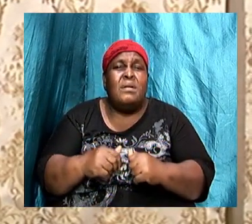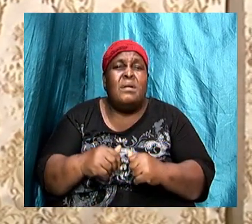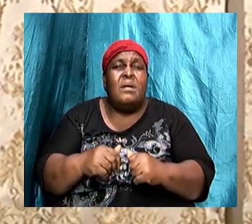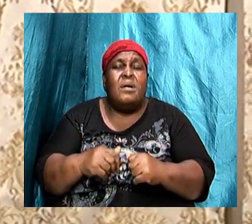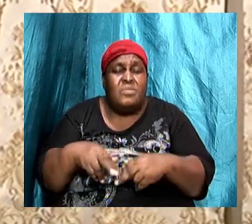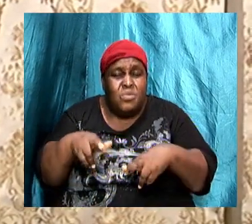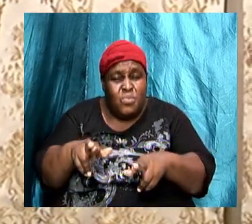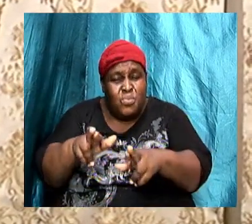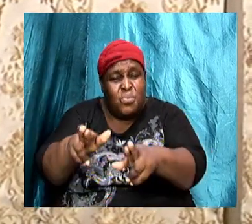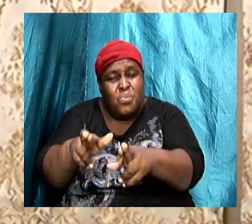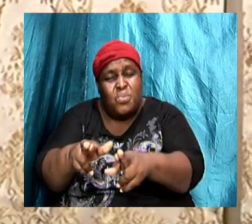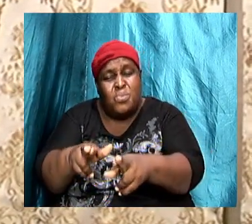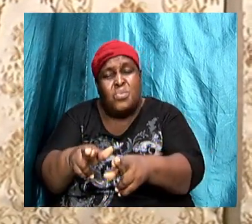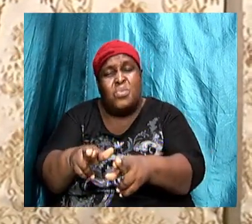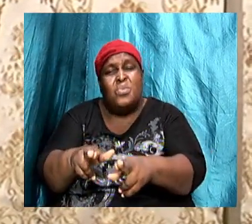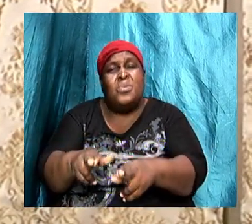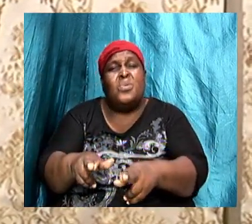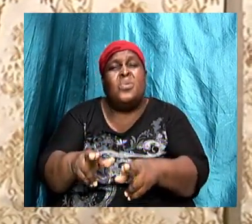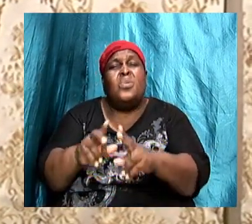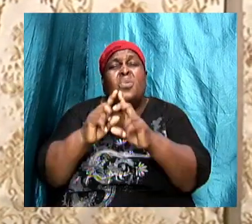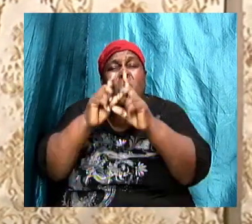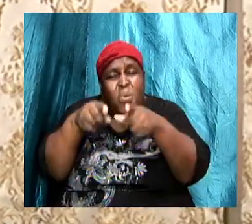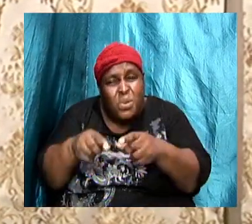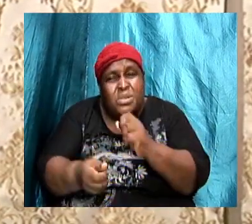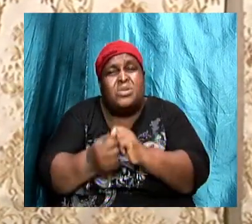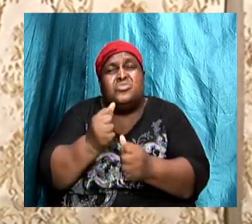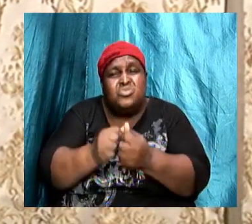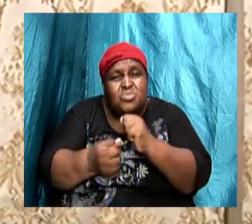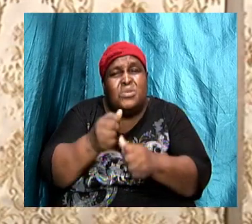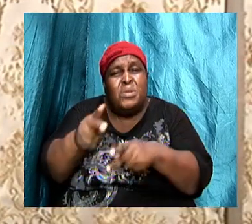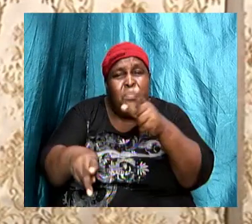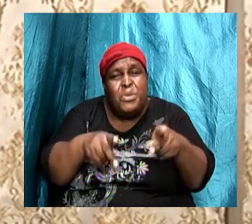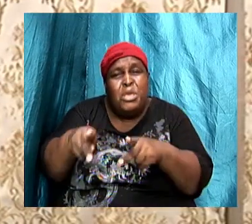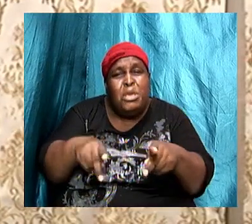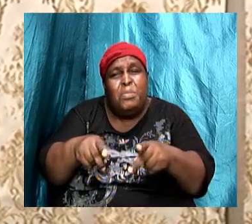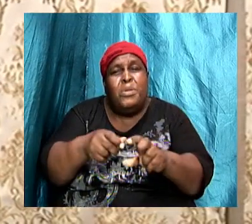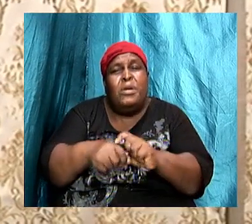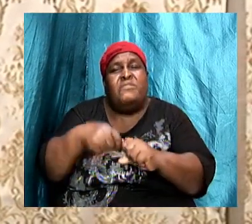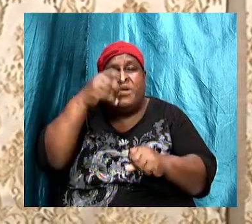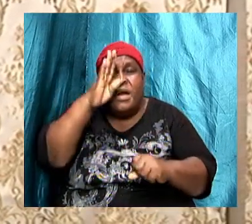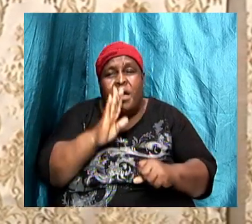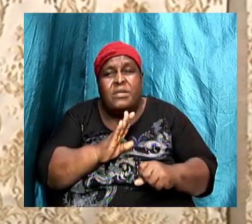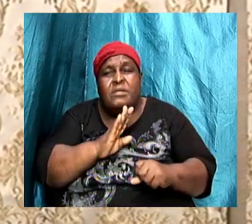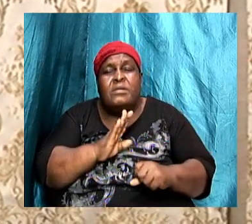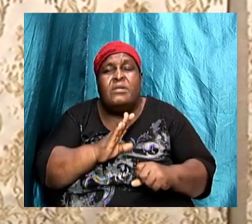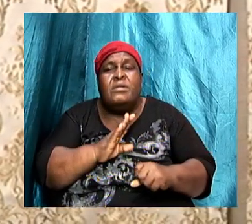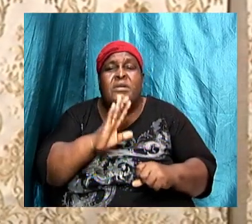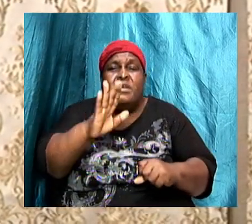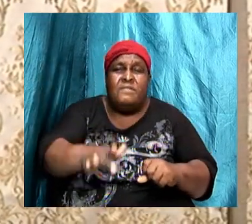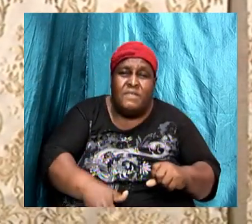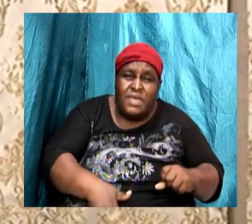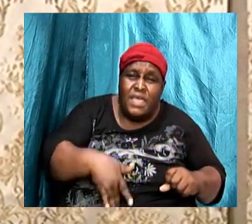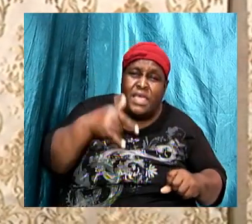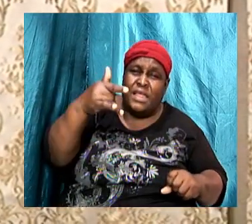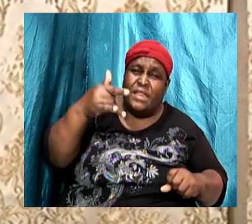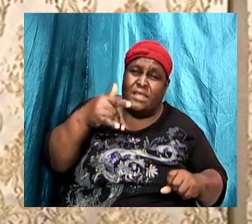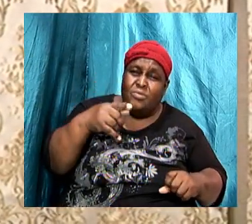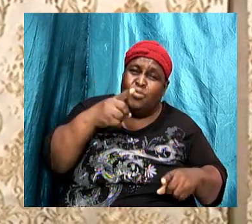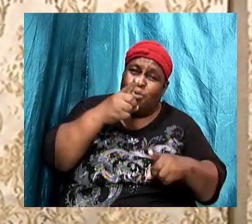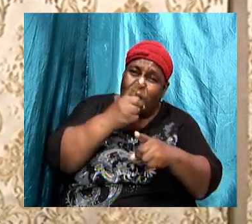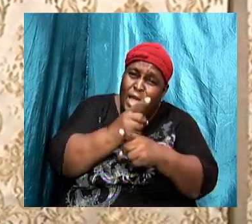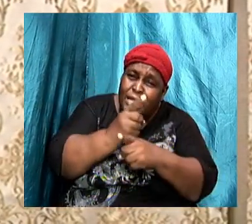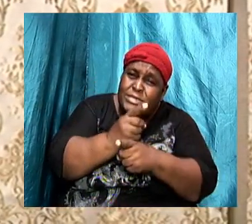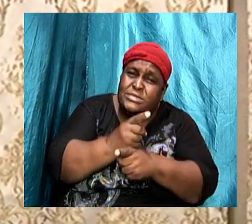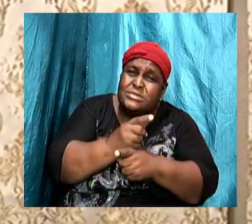road, coming to cause mayhem because he felt that it was a body that shouldn't be there. He felt that it was illegitimate. He